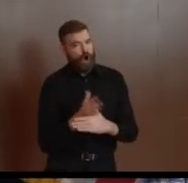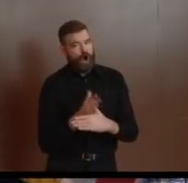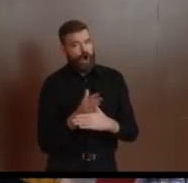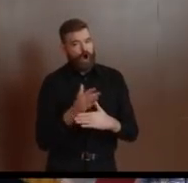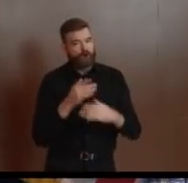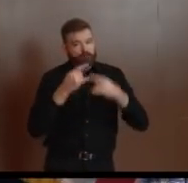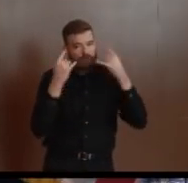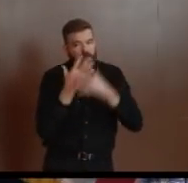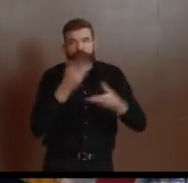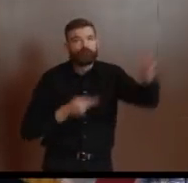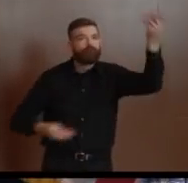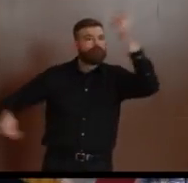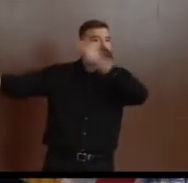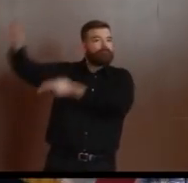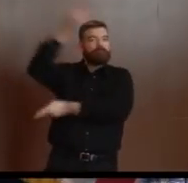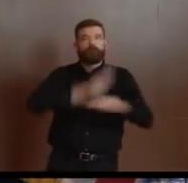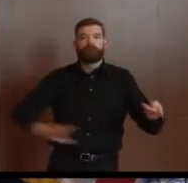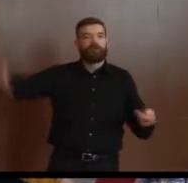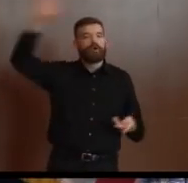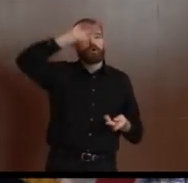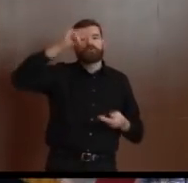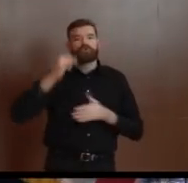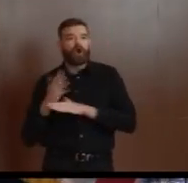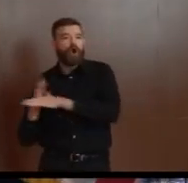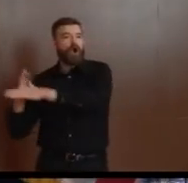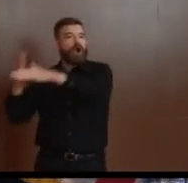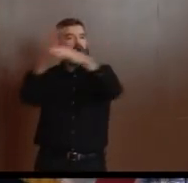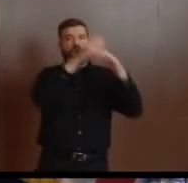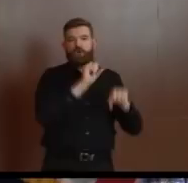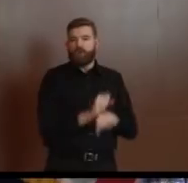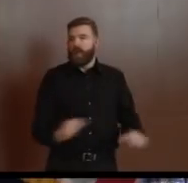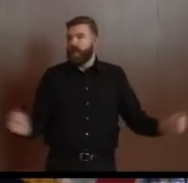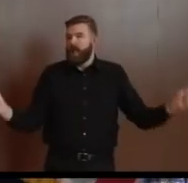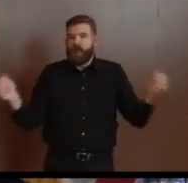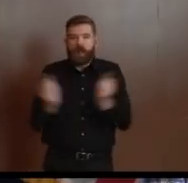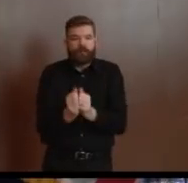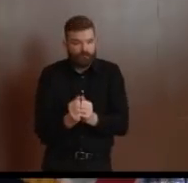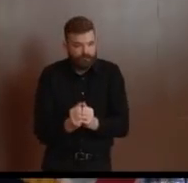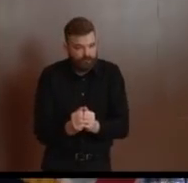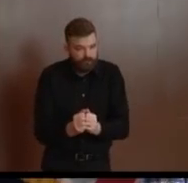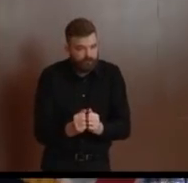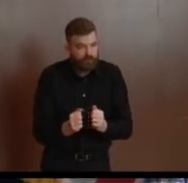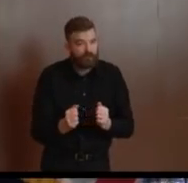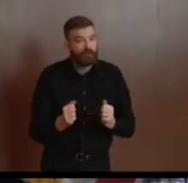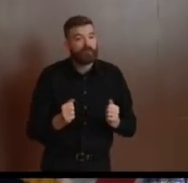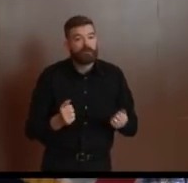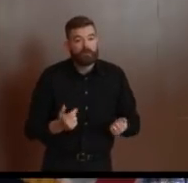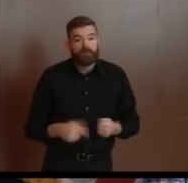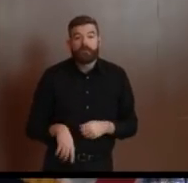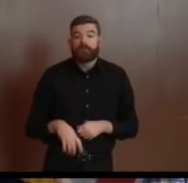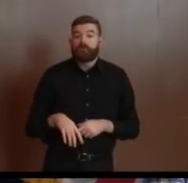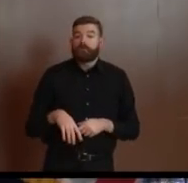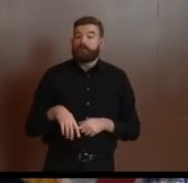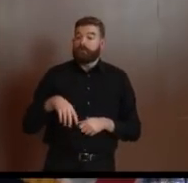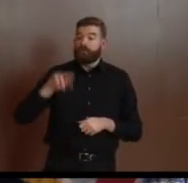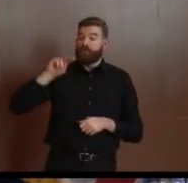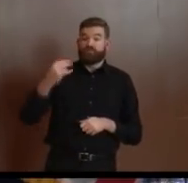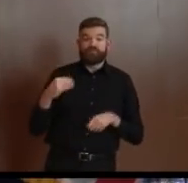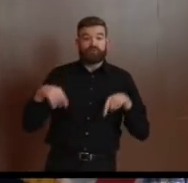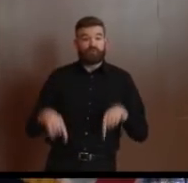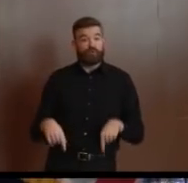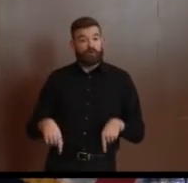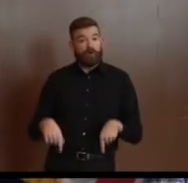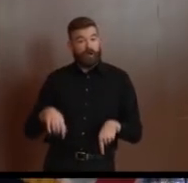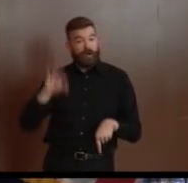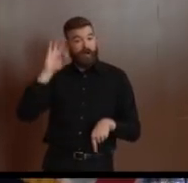together, and that doesn't just mean all 9 million of us as residents, but also our various healthcare networks. So